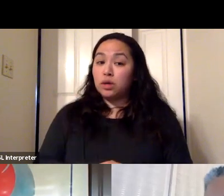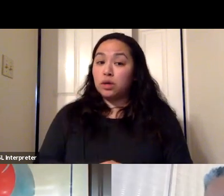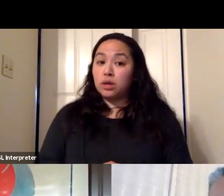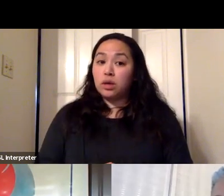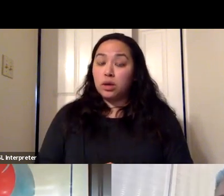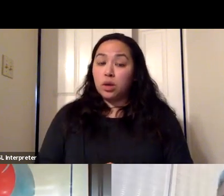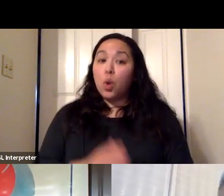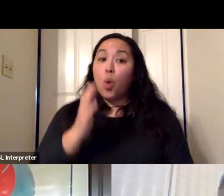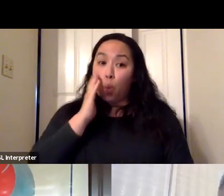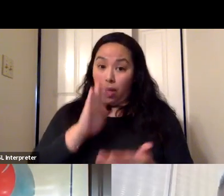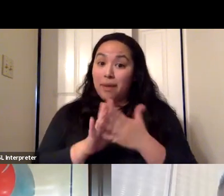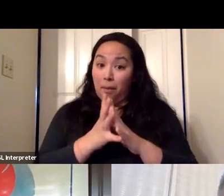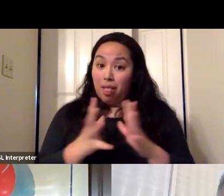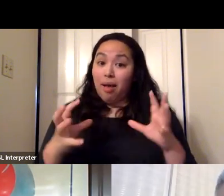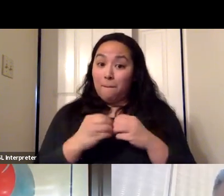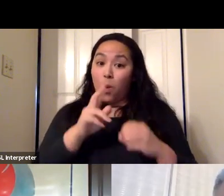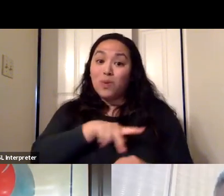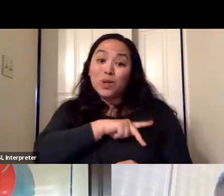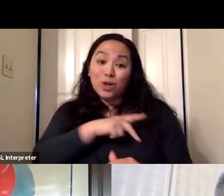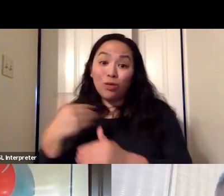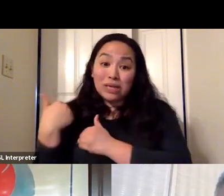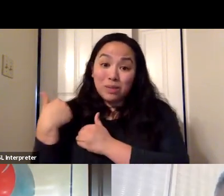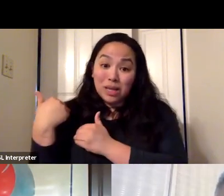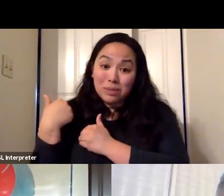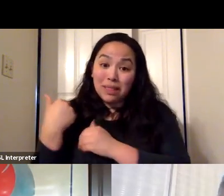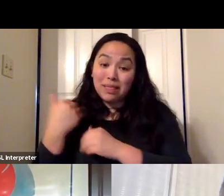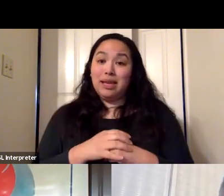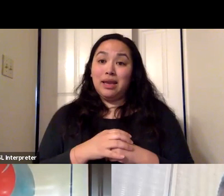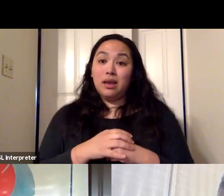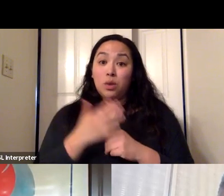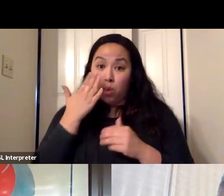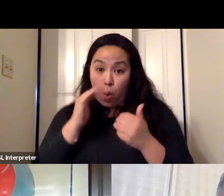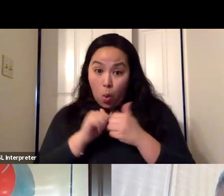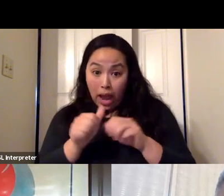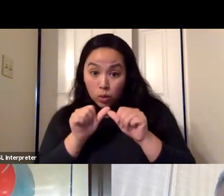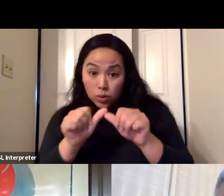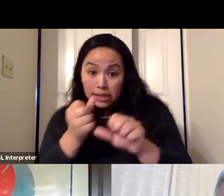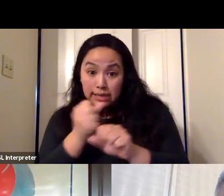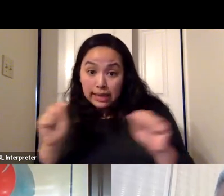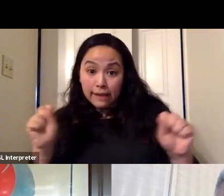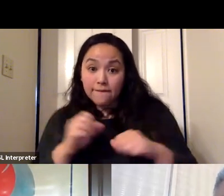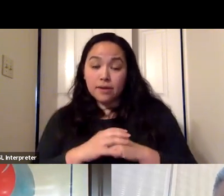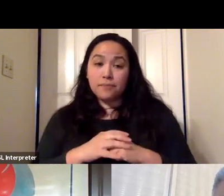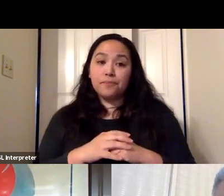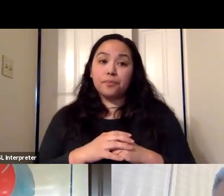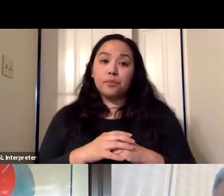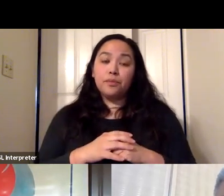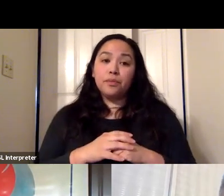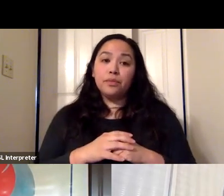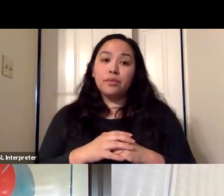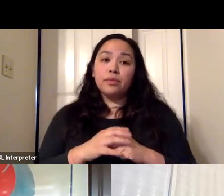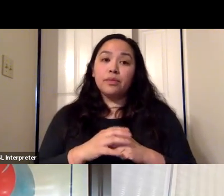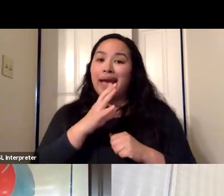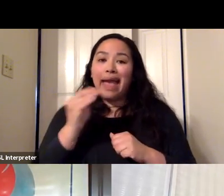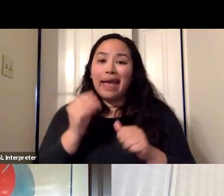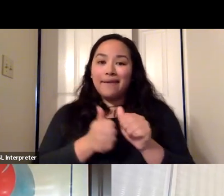a personal responsibility. You know what you can do to stay safe and away from some of these shelter in